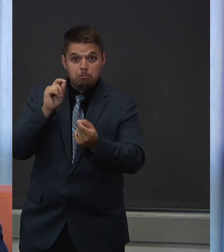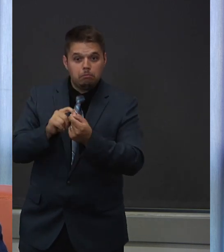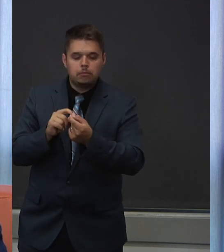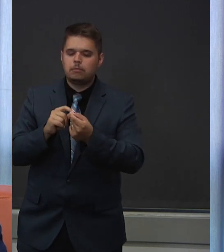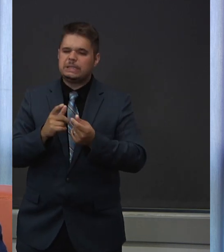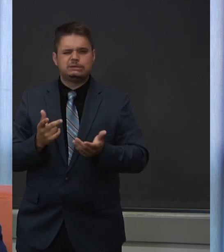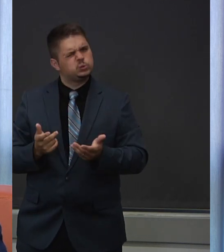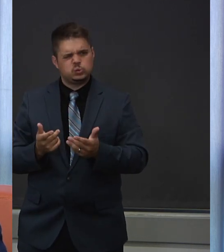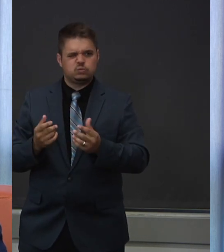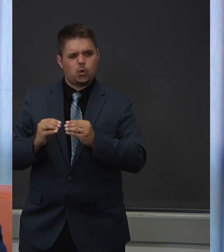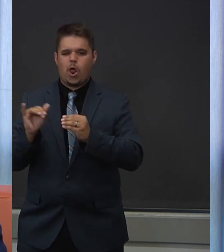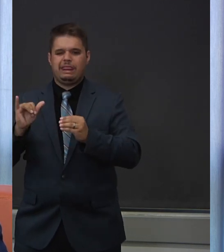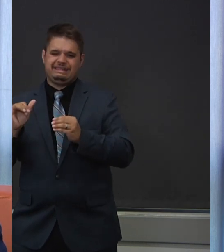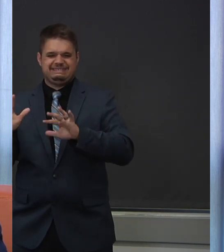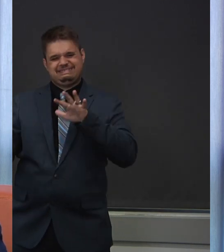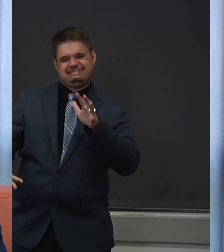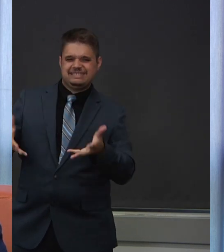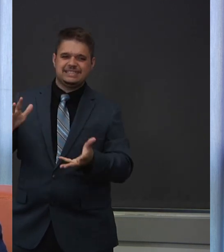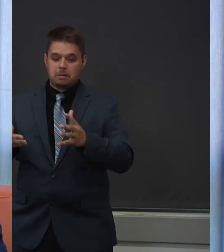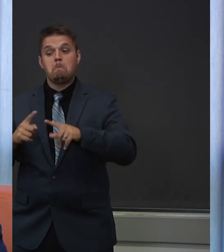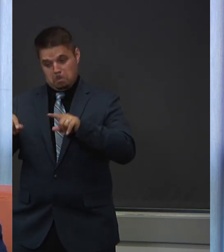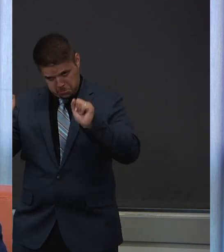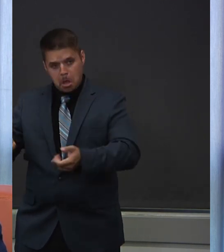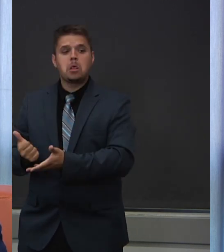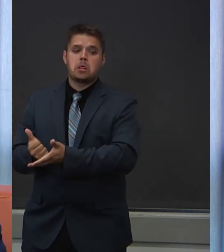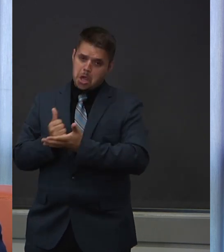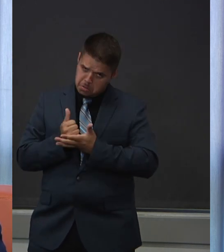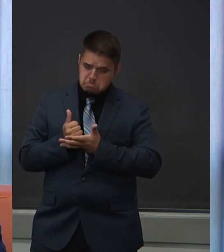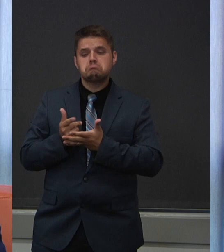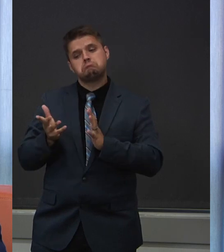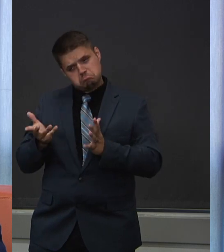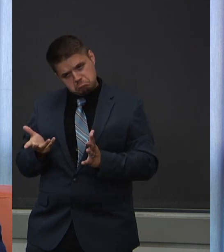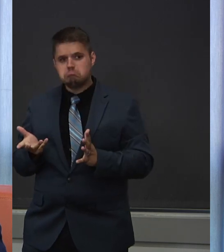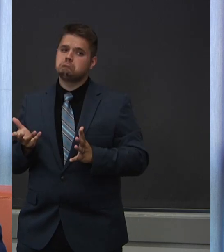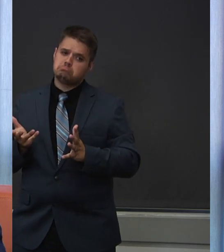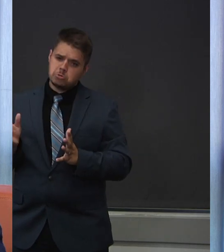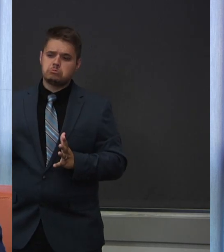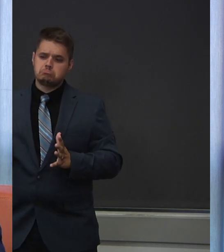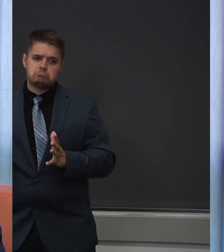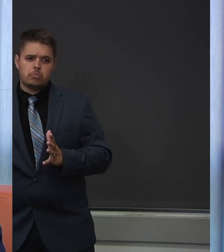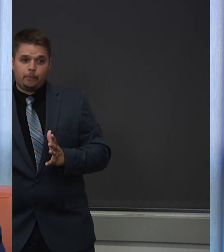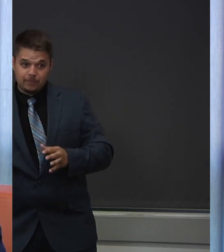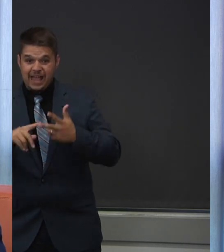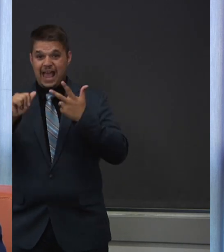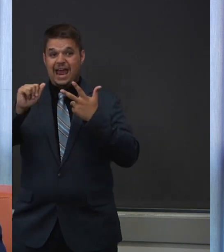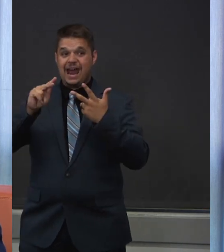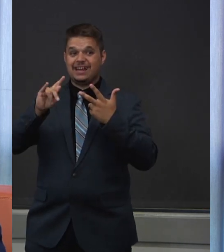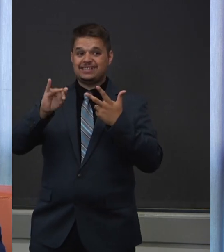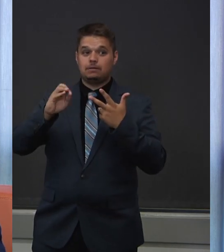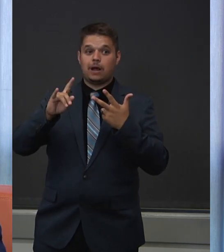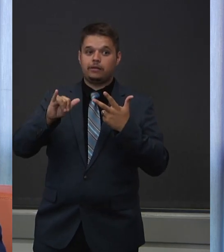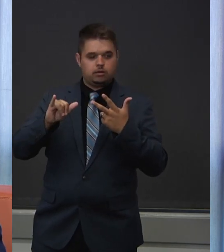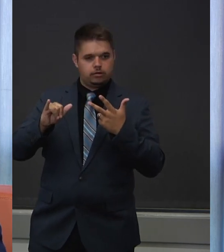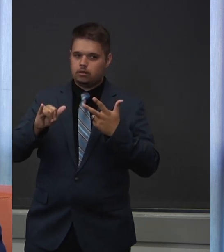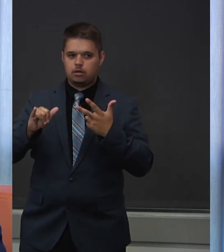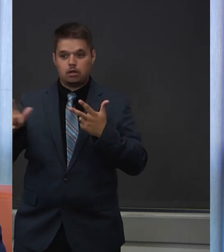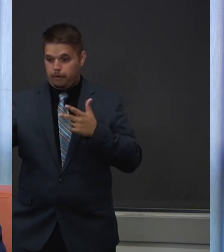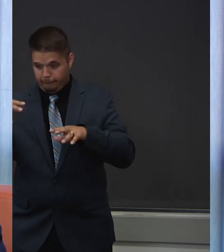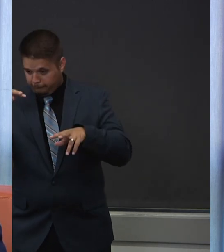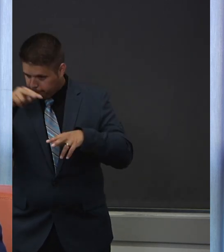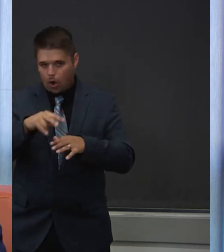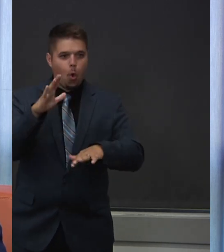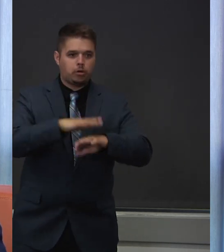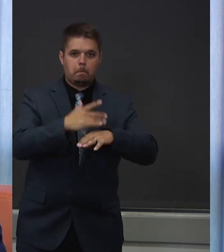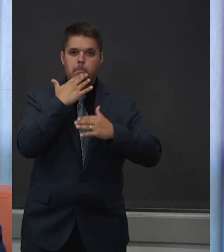but they still can be useful and reliable. And then the antibody testing looks at blood to see if you have antibodies in your